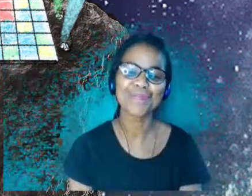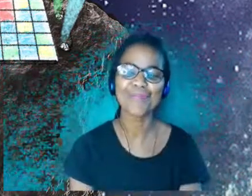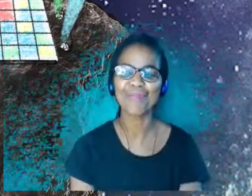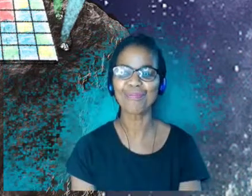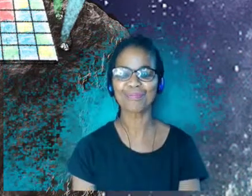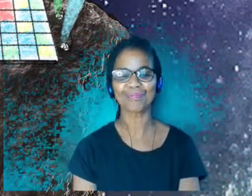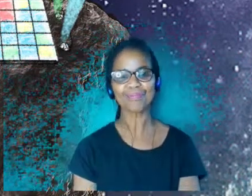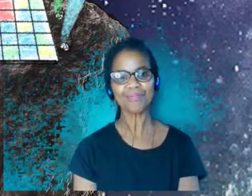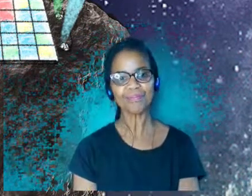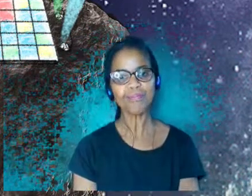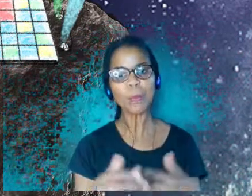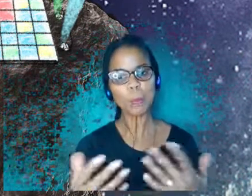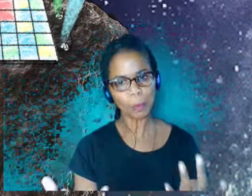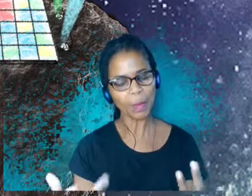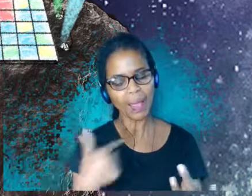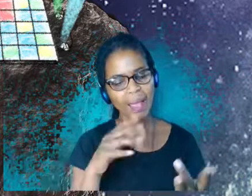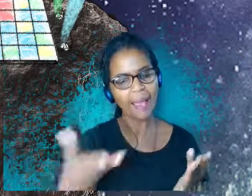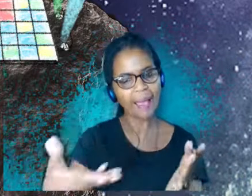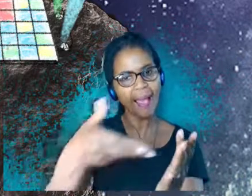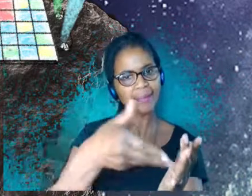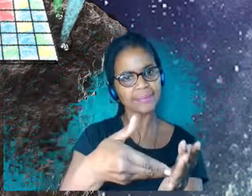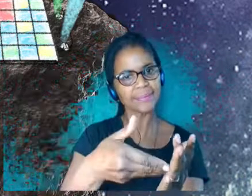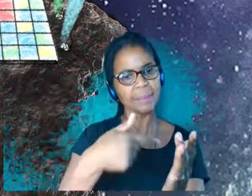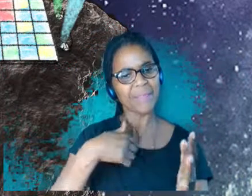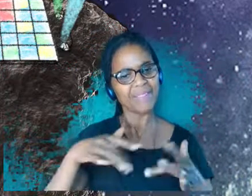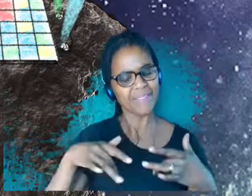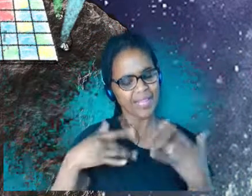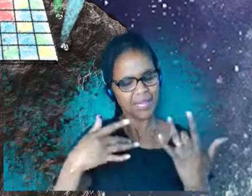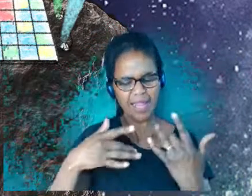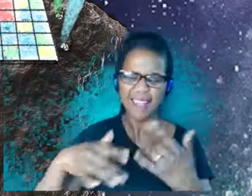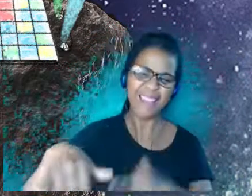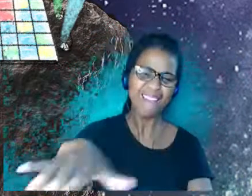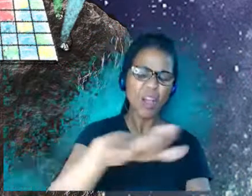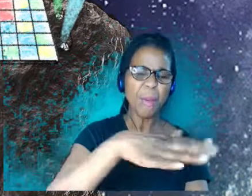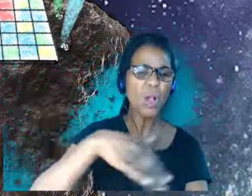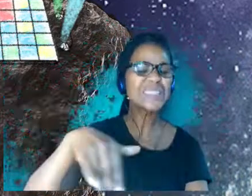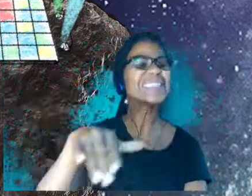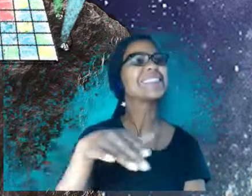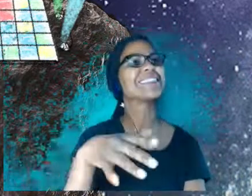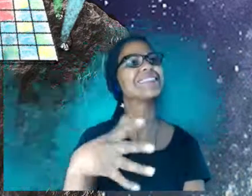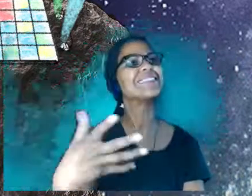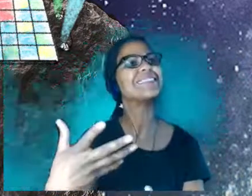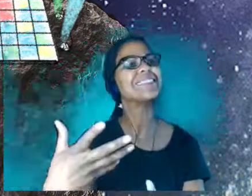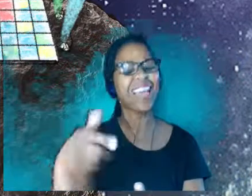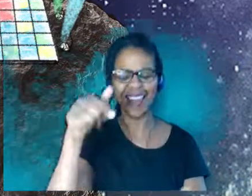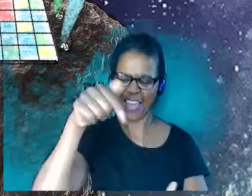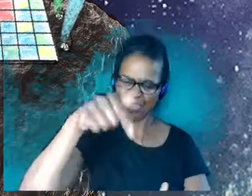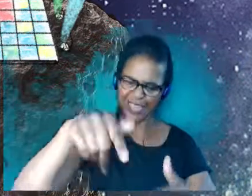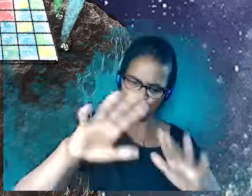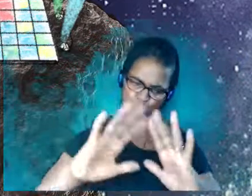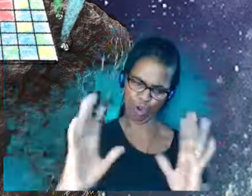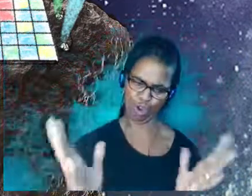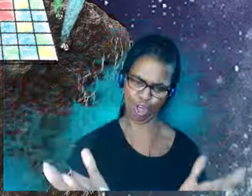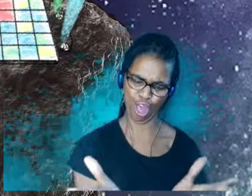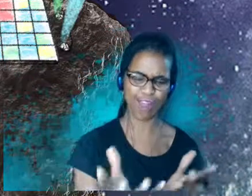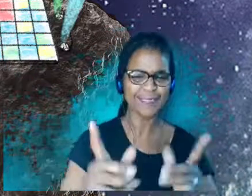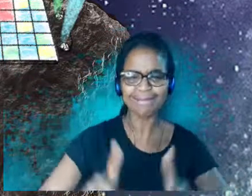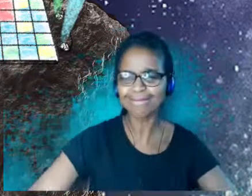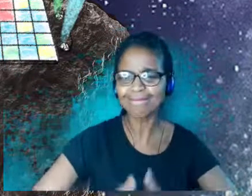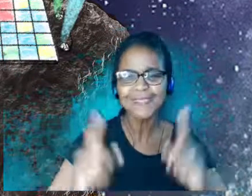like, I think everyone like you probably for yourselves, there's something about being in this world that is just so